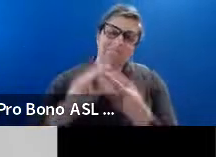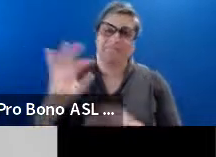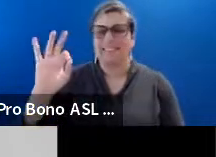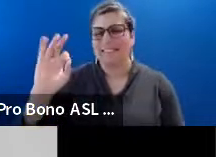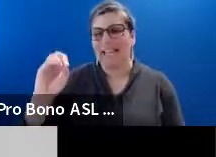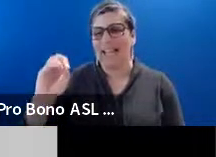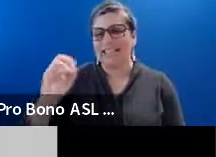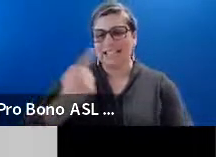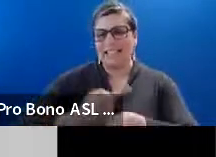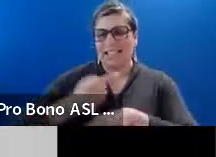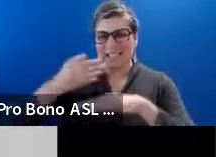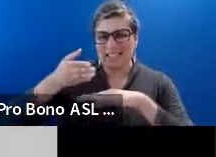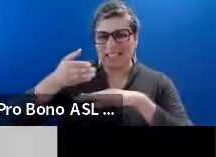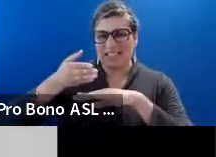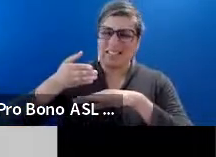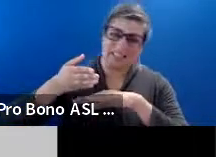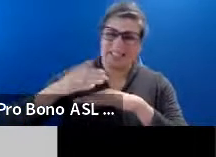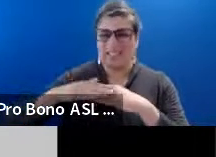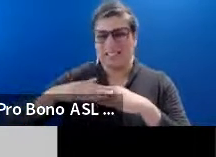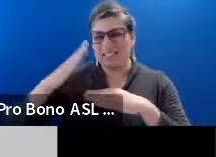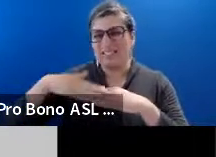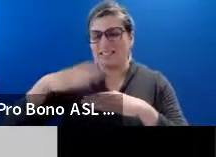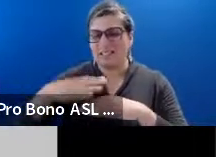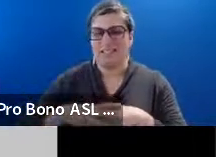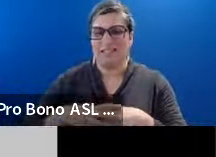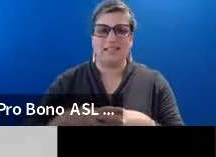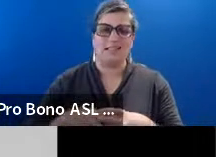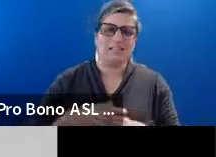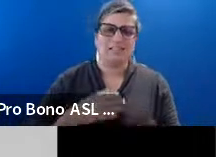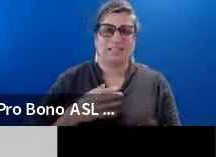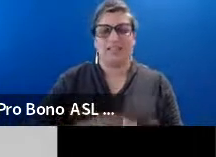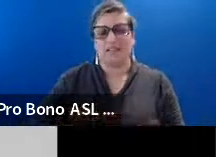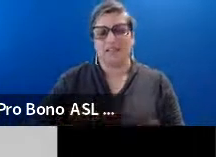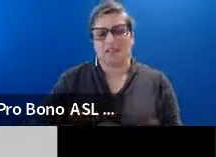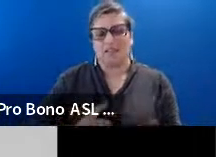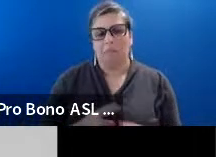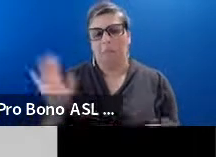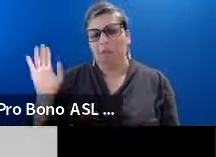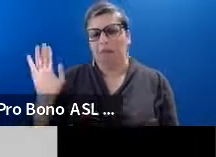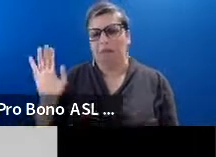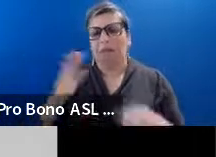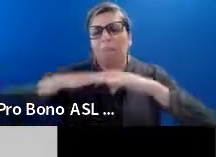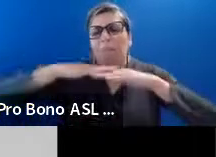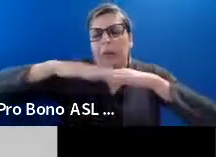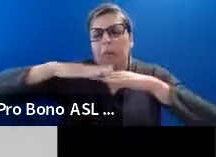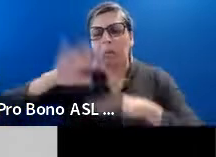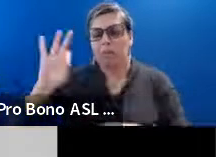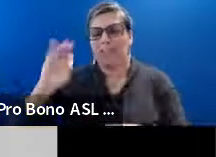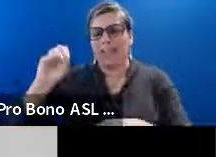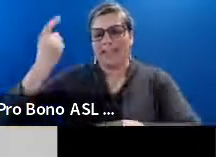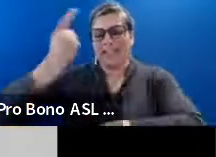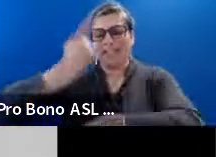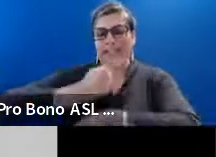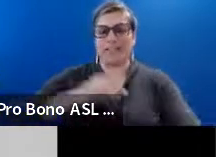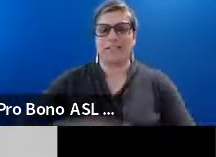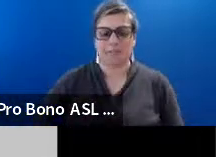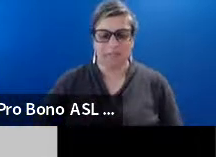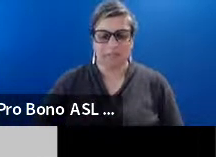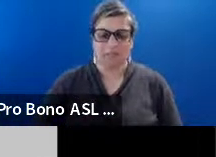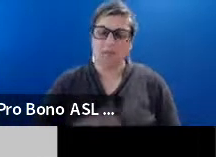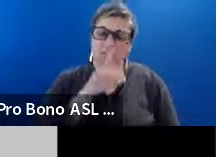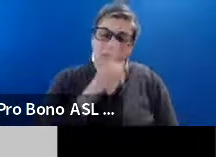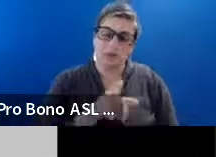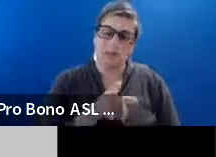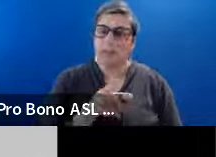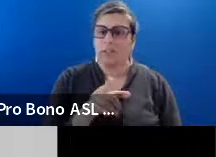Roughly. Uh. You know. Could be more or less. Depending on how many we have in the queue. so. But it could be as little as 90 days. So again. We. We really look to.